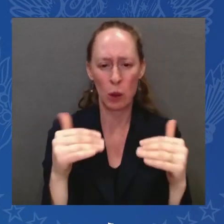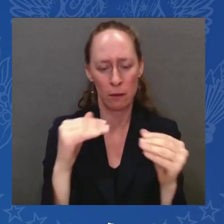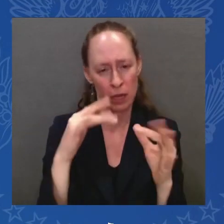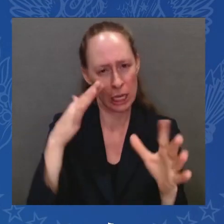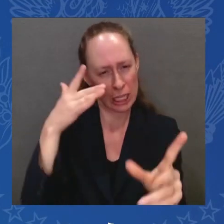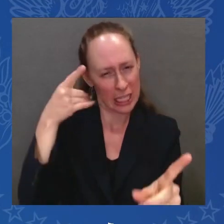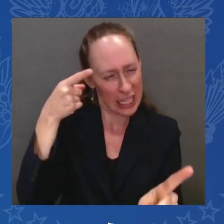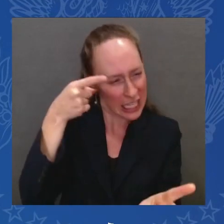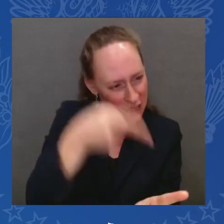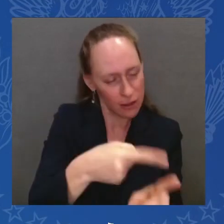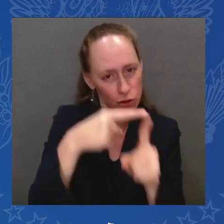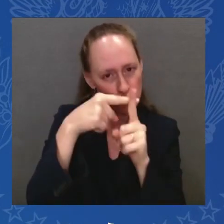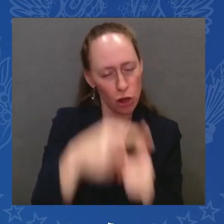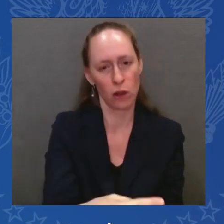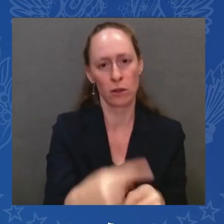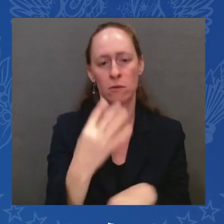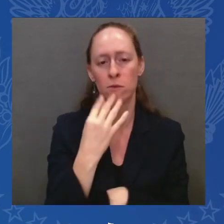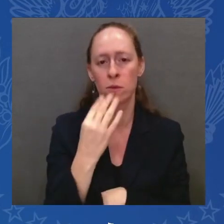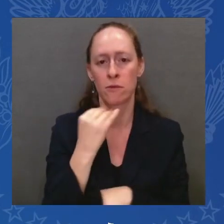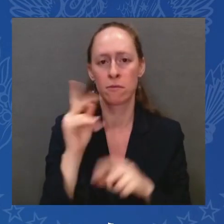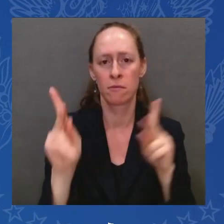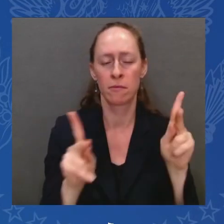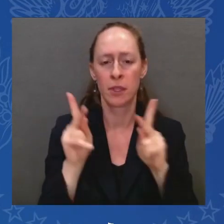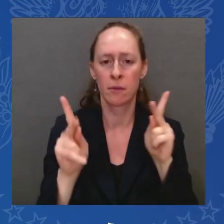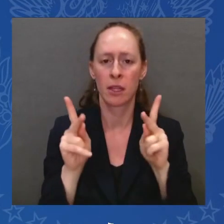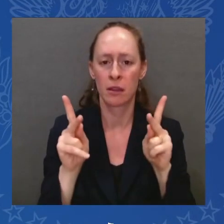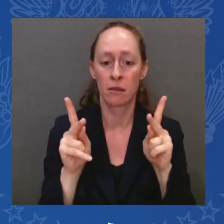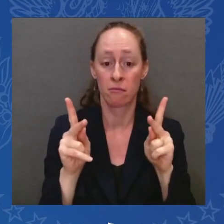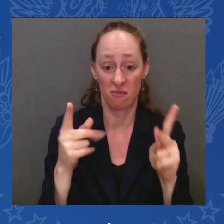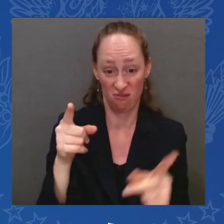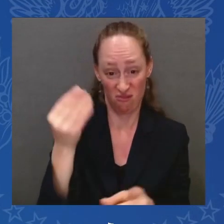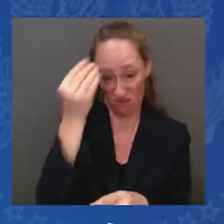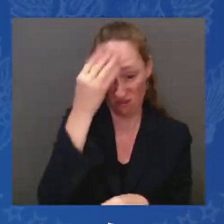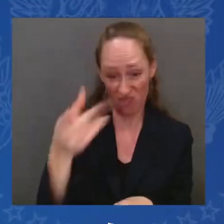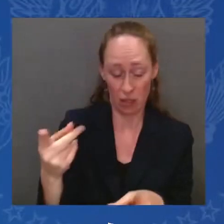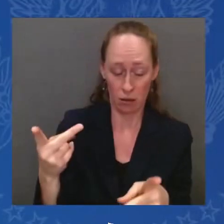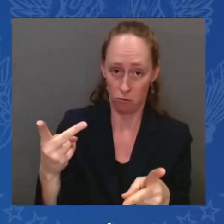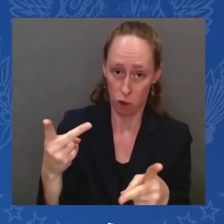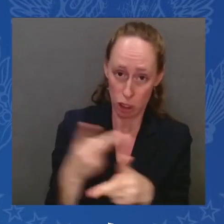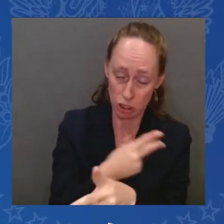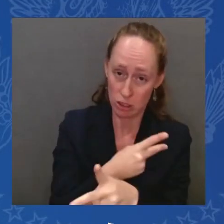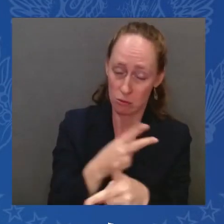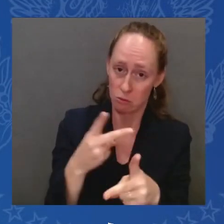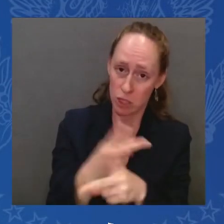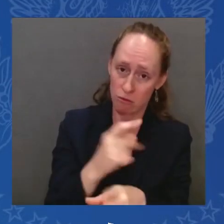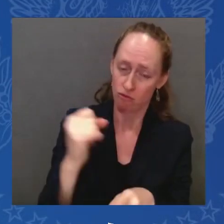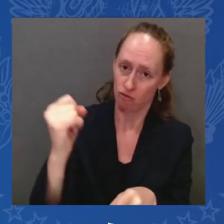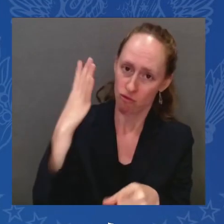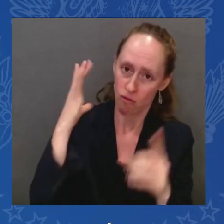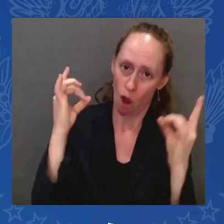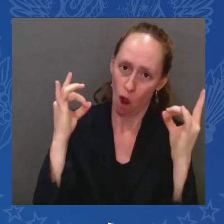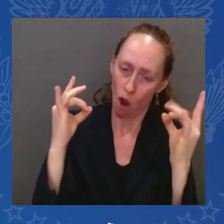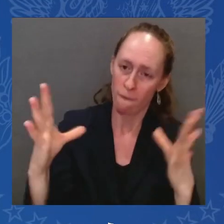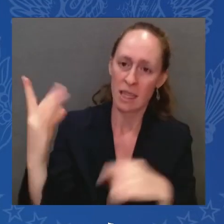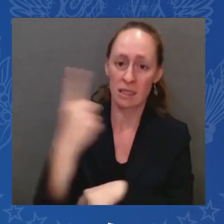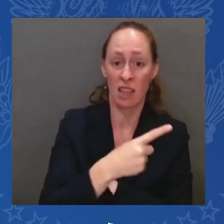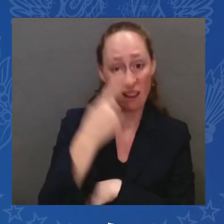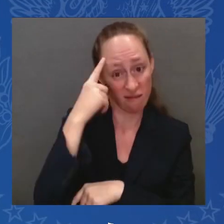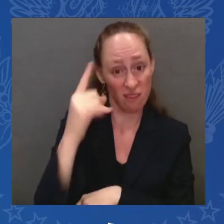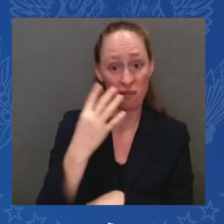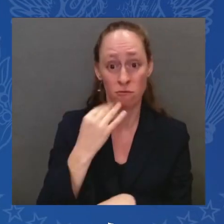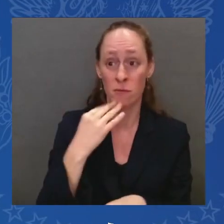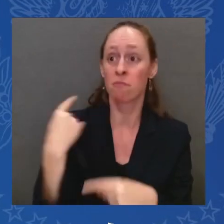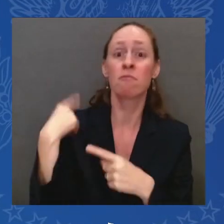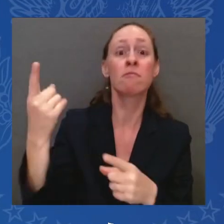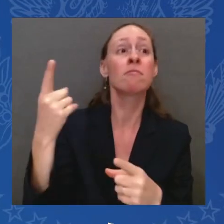Jews since the Holocaust. The deadliest day since the Holocaust. One of the worst chapters in human history